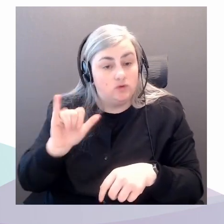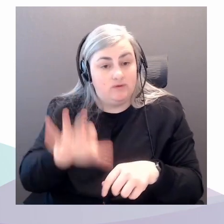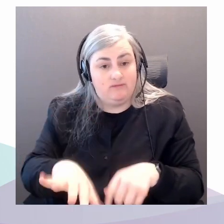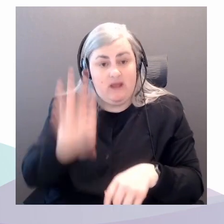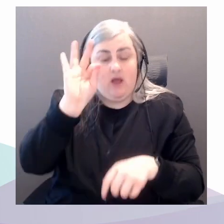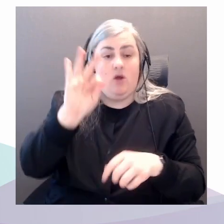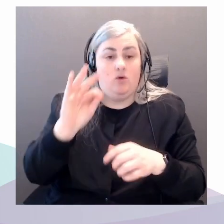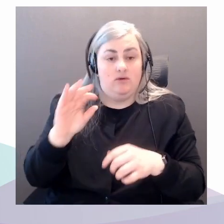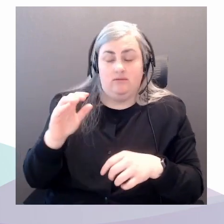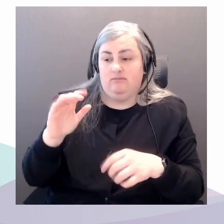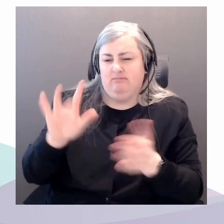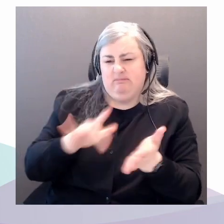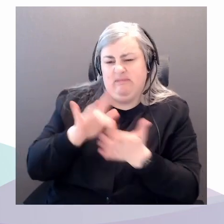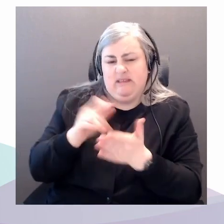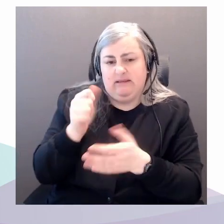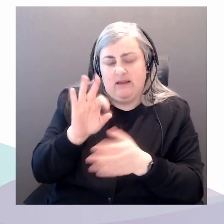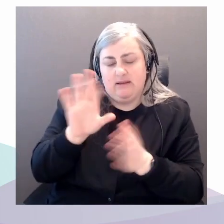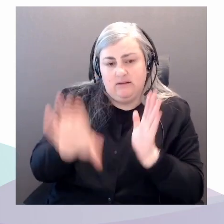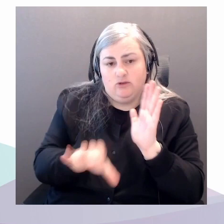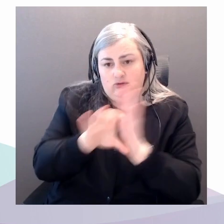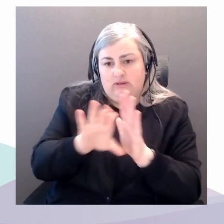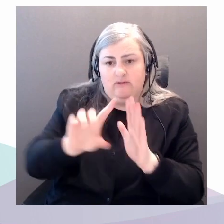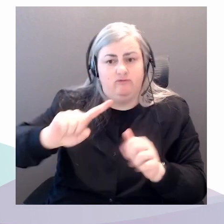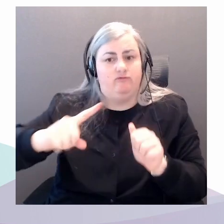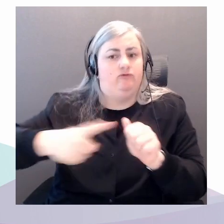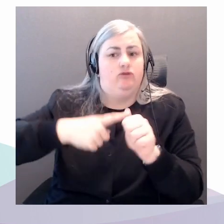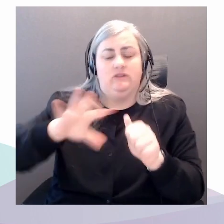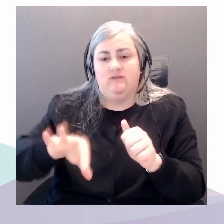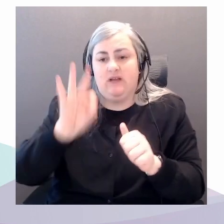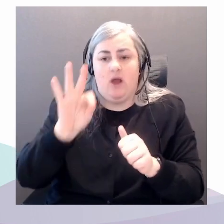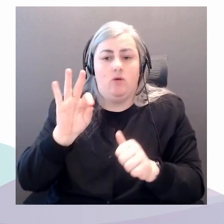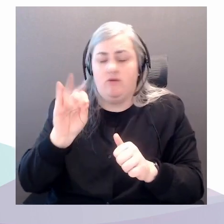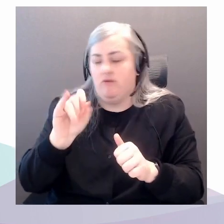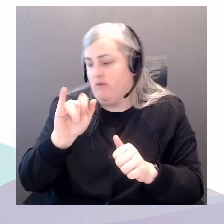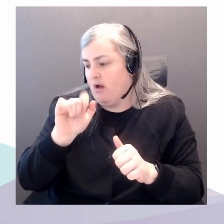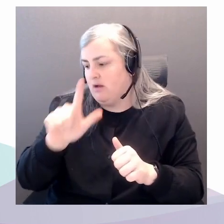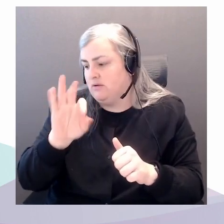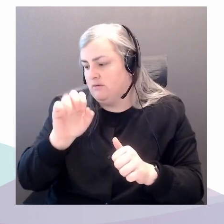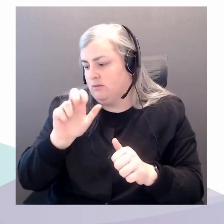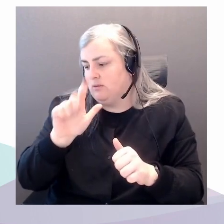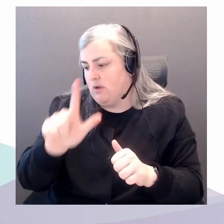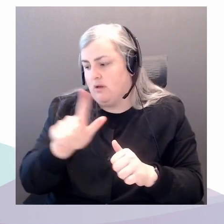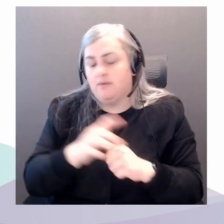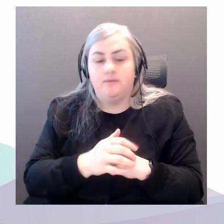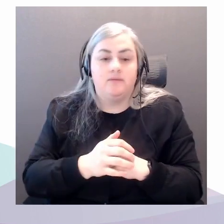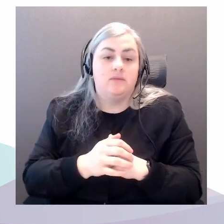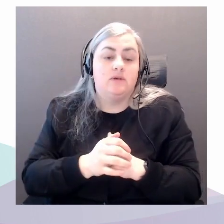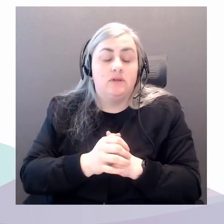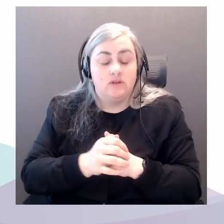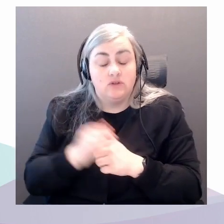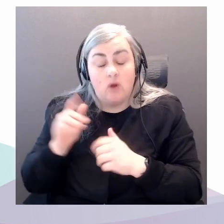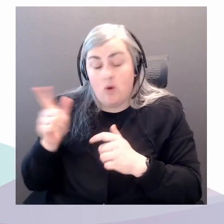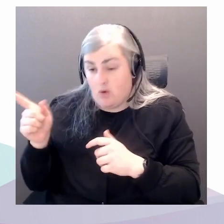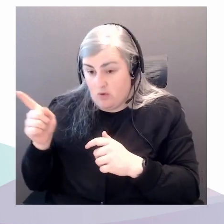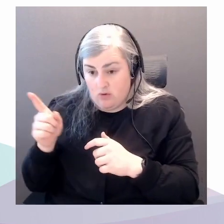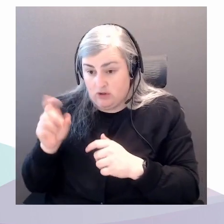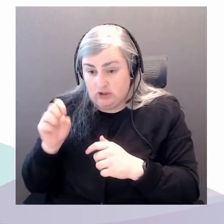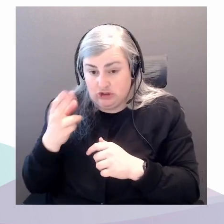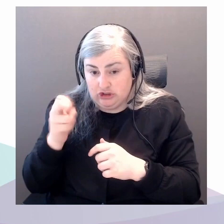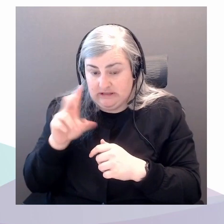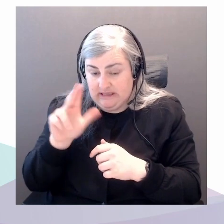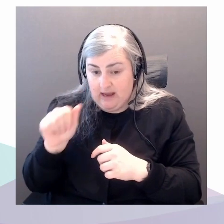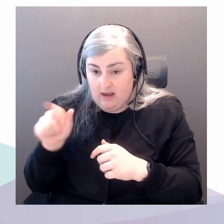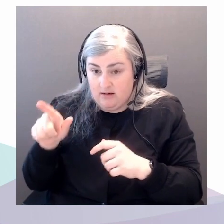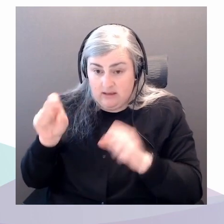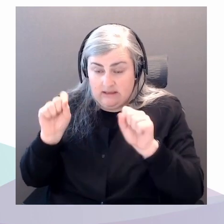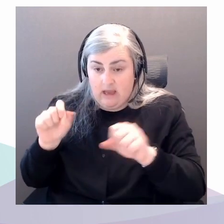Does that seem right? Sheena, to you? Maybe it would help if you gave us an example of the kind of thing I'm talking